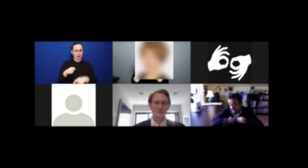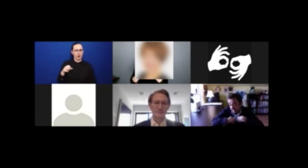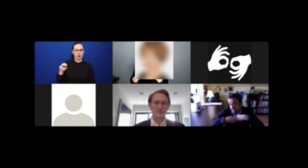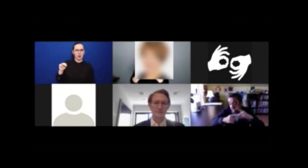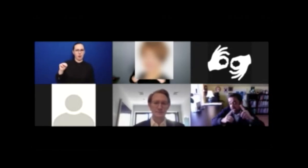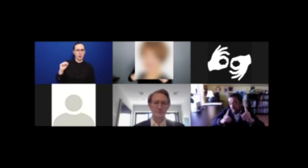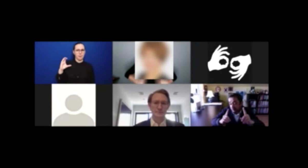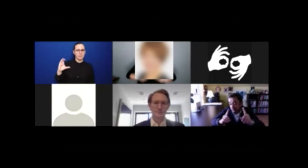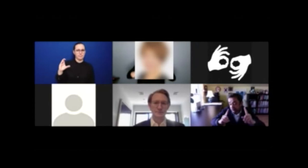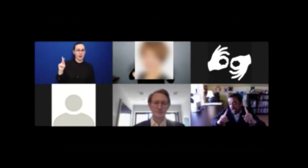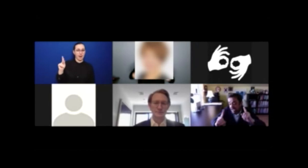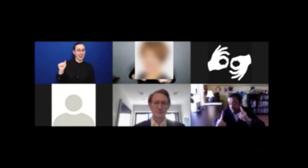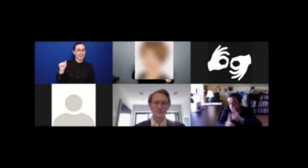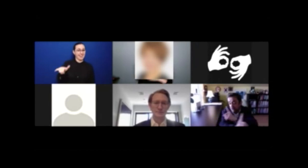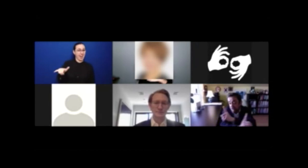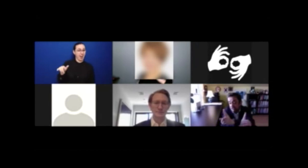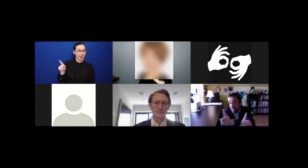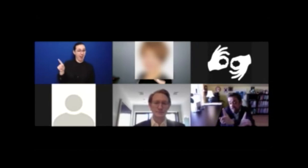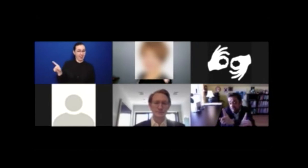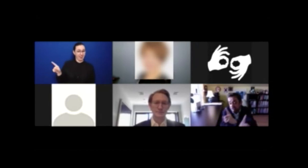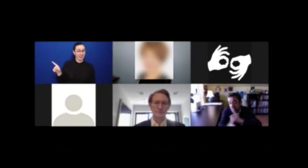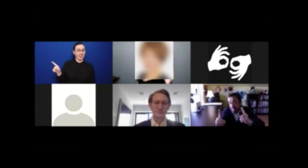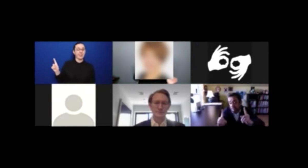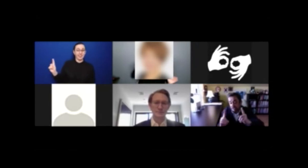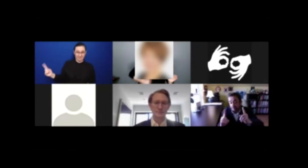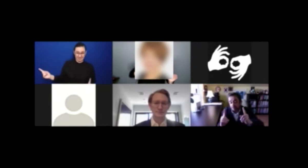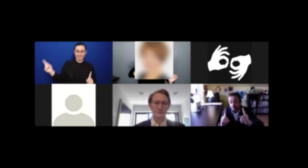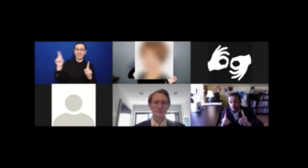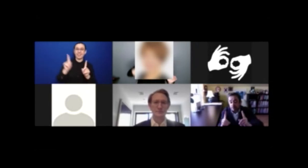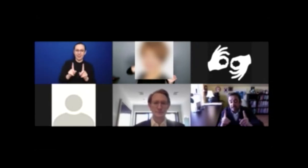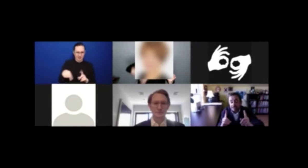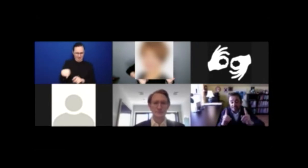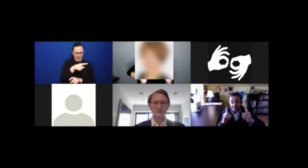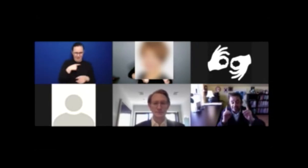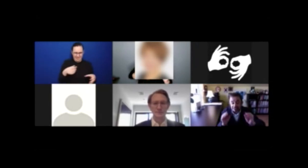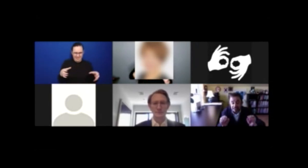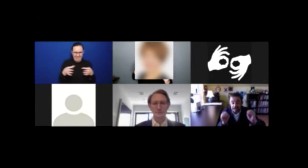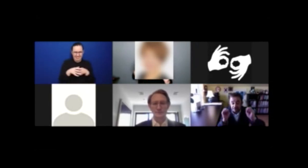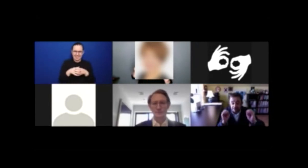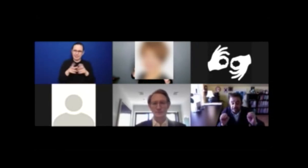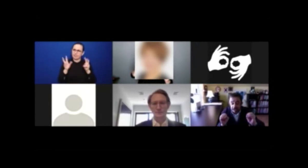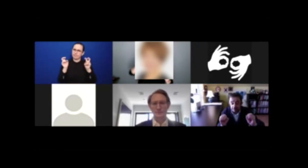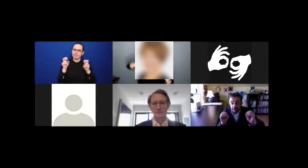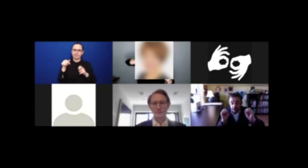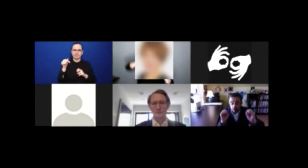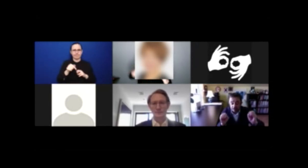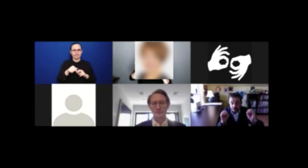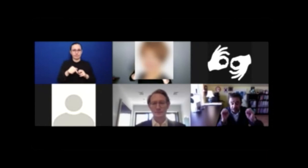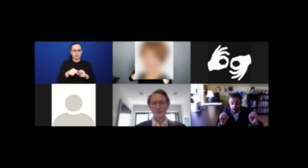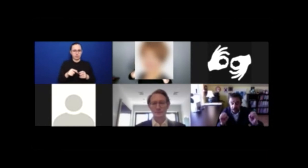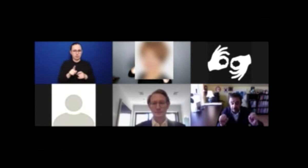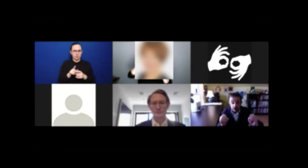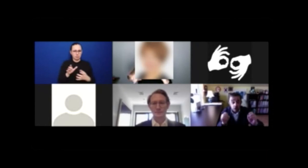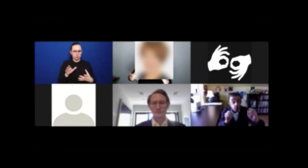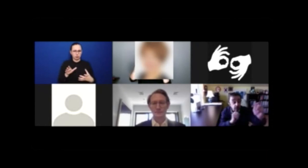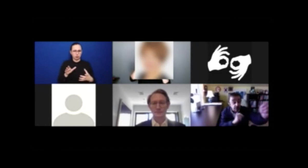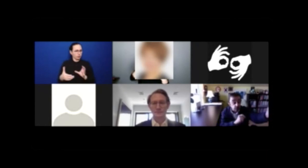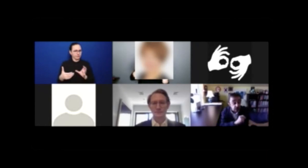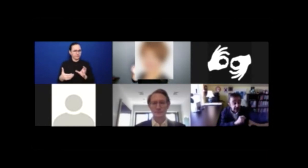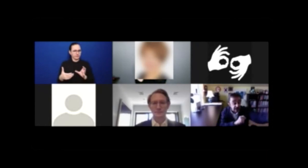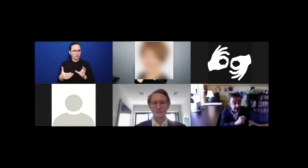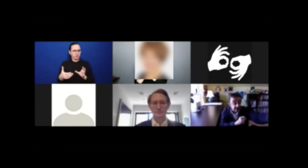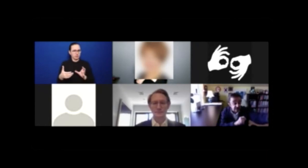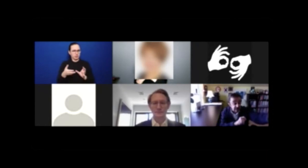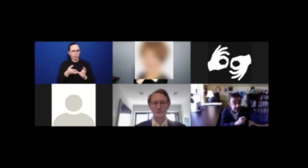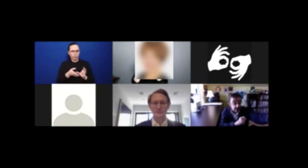advocate, that's where the thing shifted. Because instead of becoming a question of whether